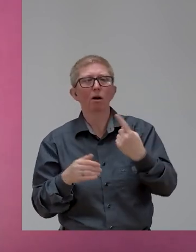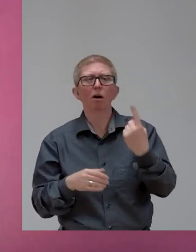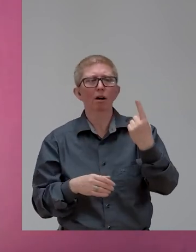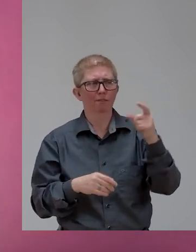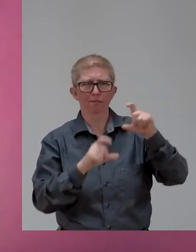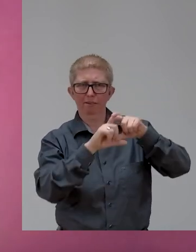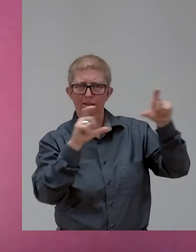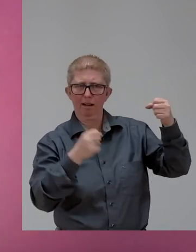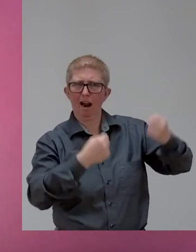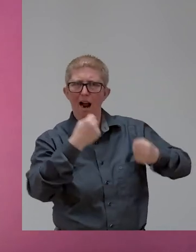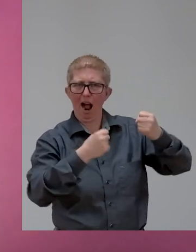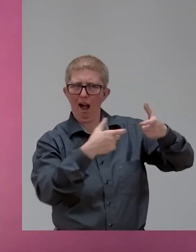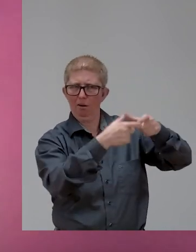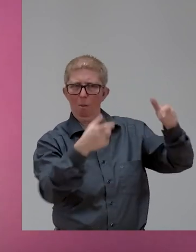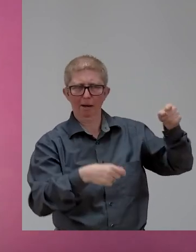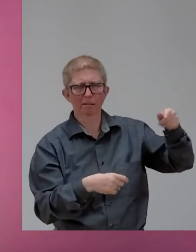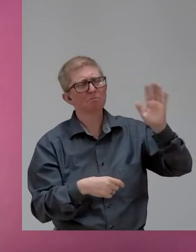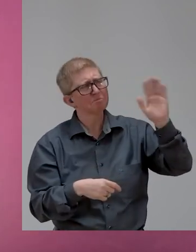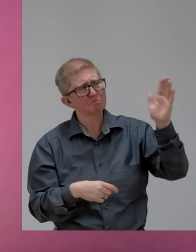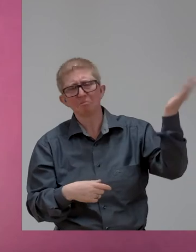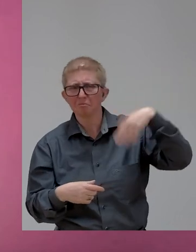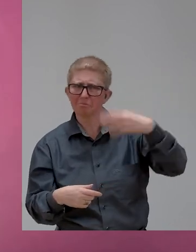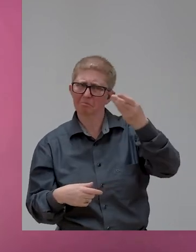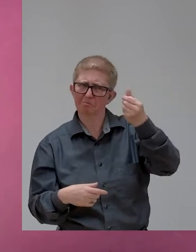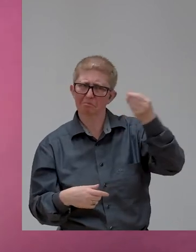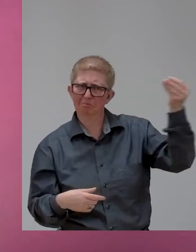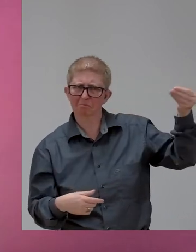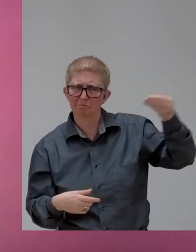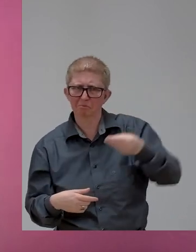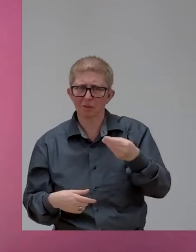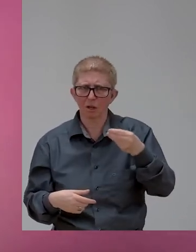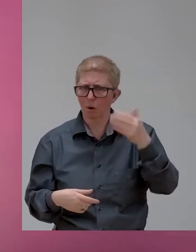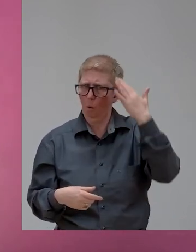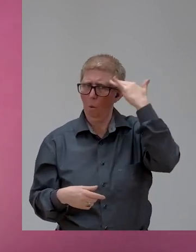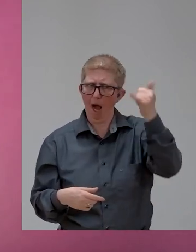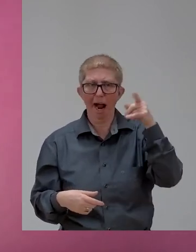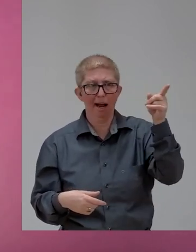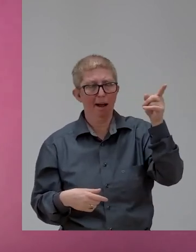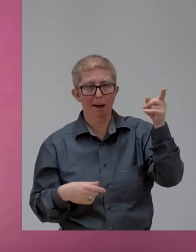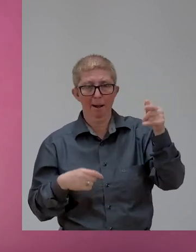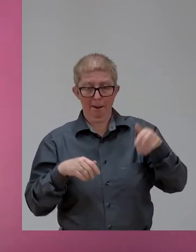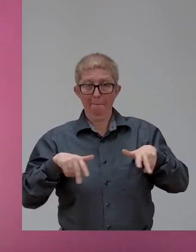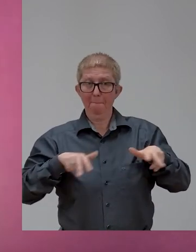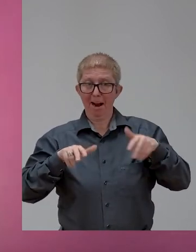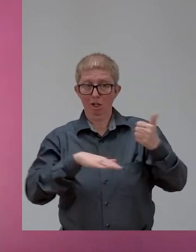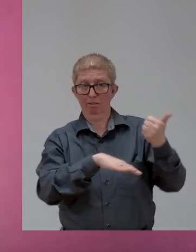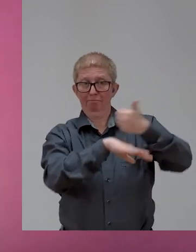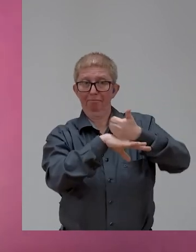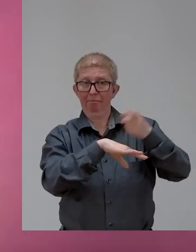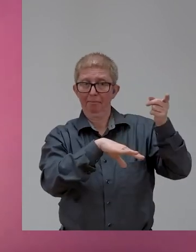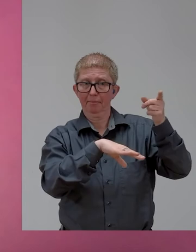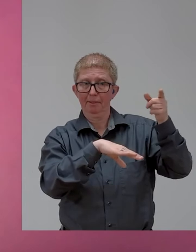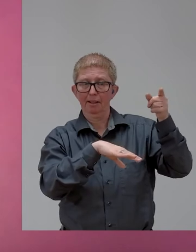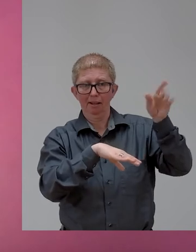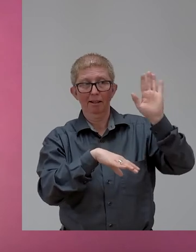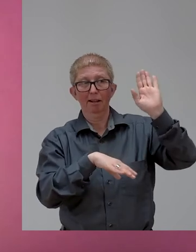it because it turned out the managing director in the UK had an autistic 13-year-old. And it